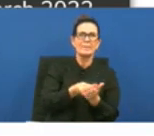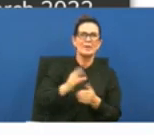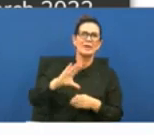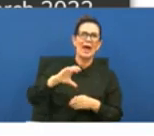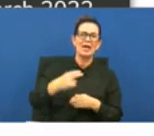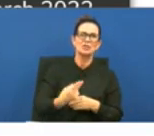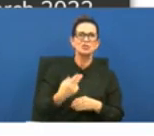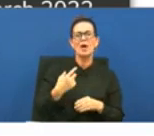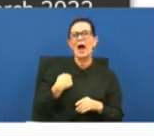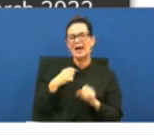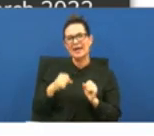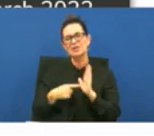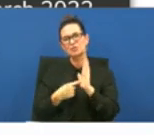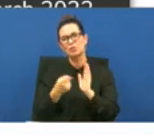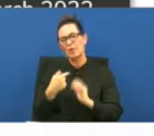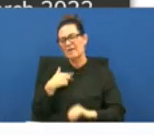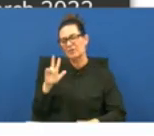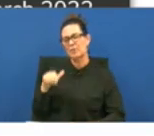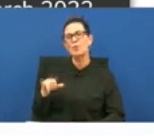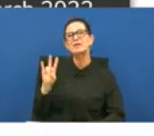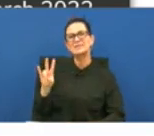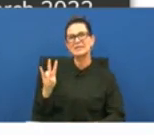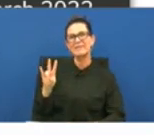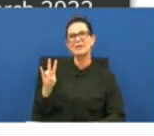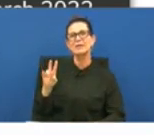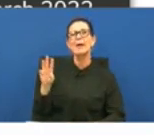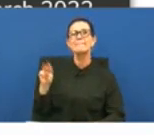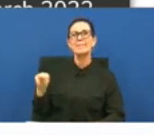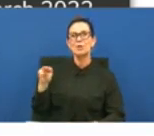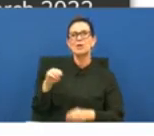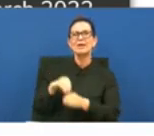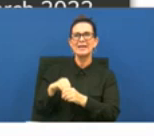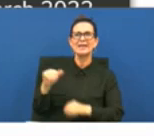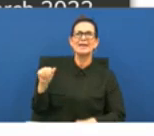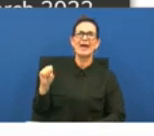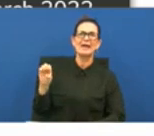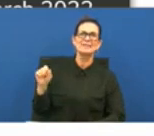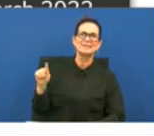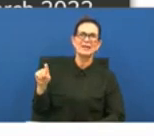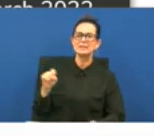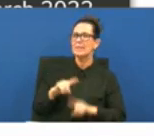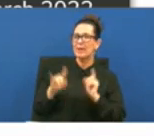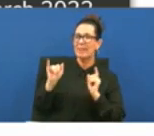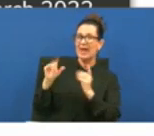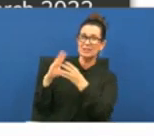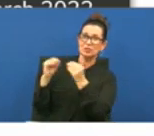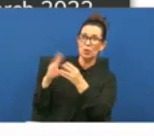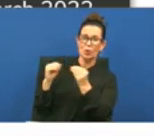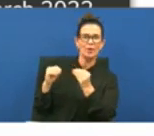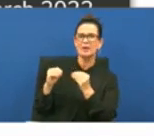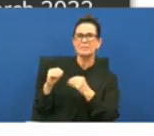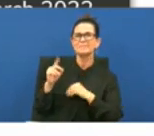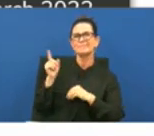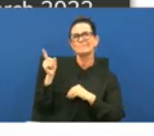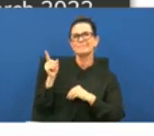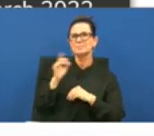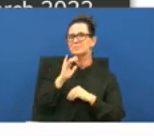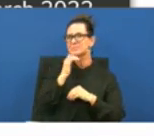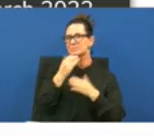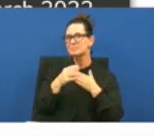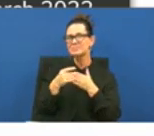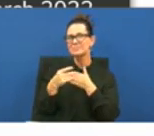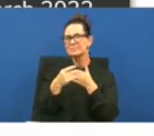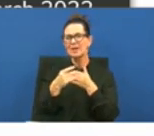showed you before we have 3.7 million dollars in assets but that story was misleading and the reason why it was misleading is